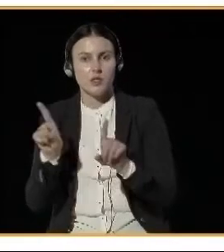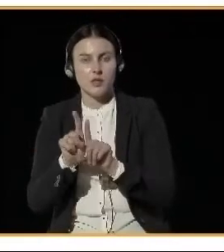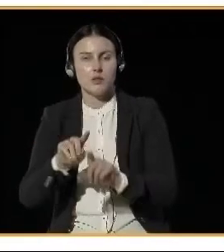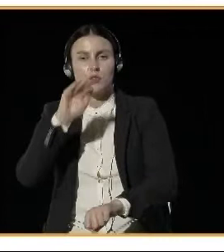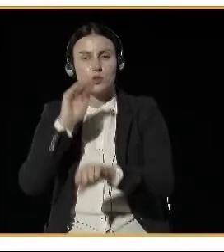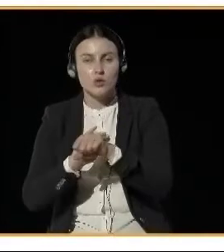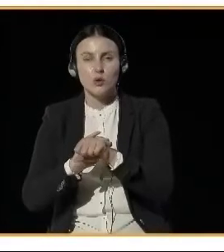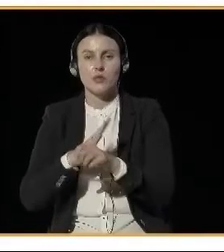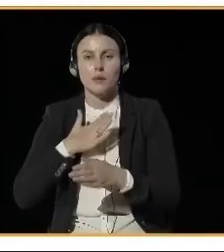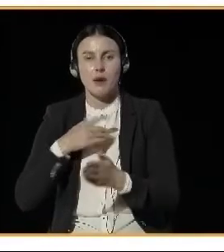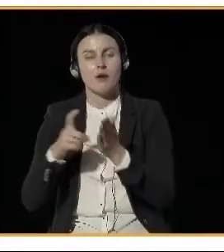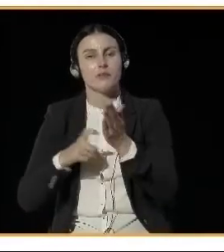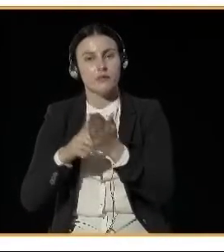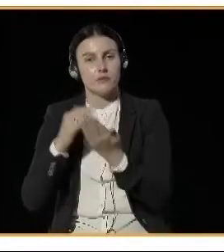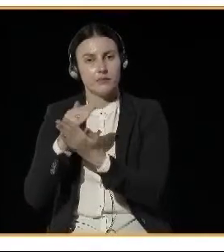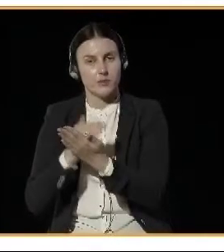Next slide, please.